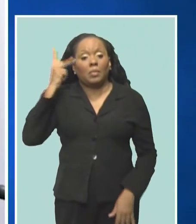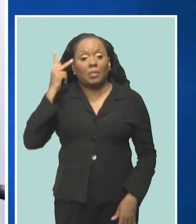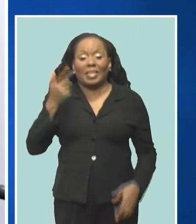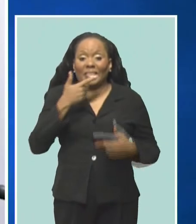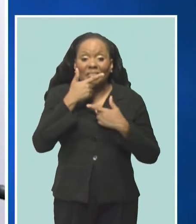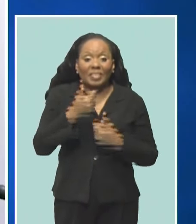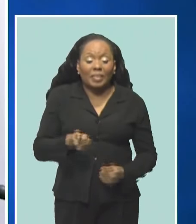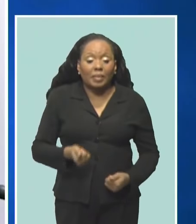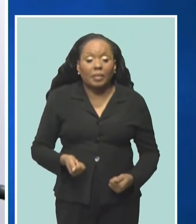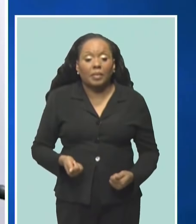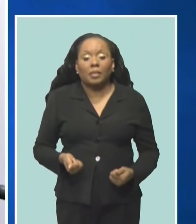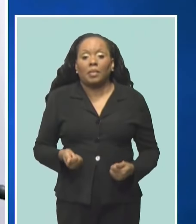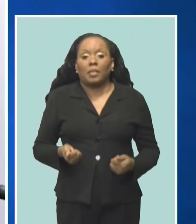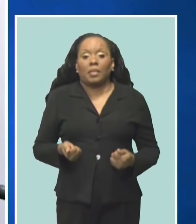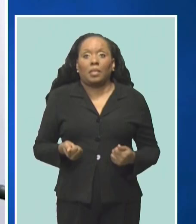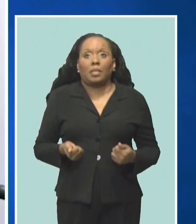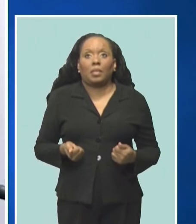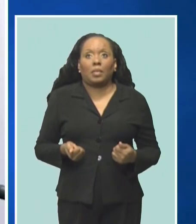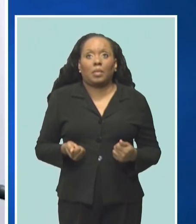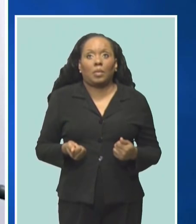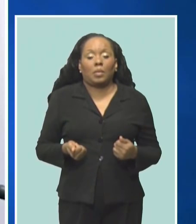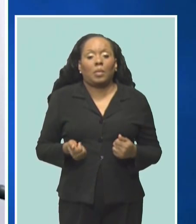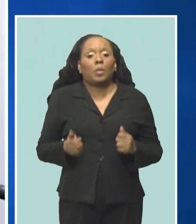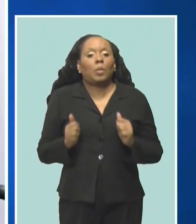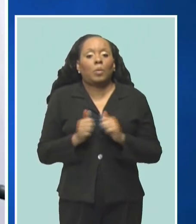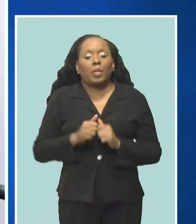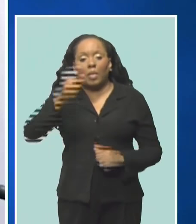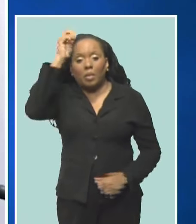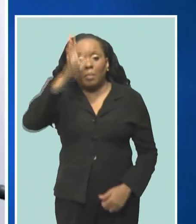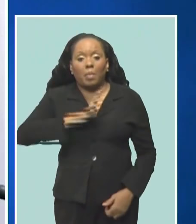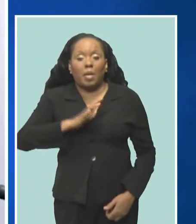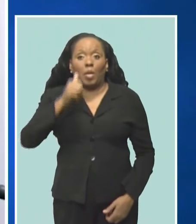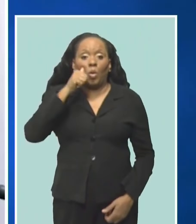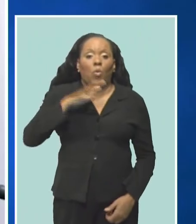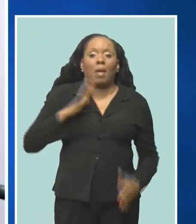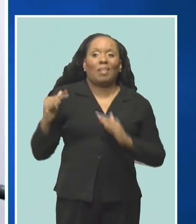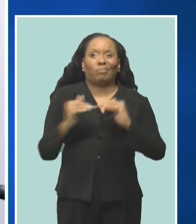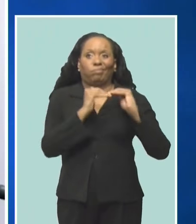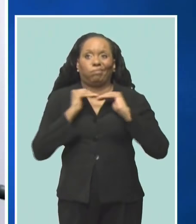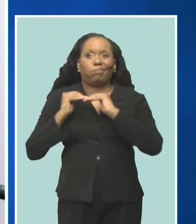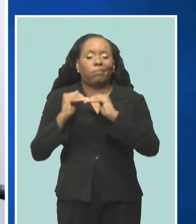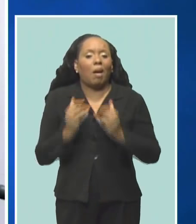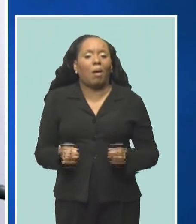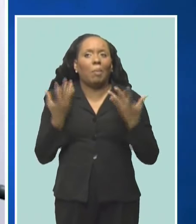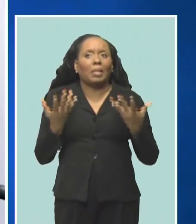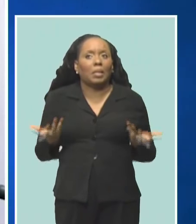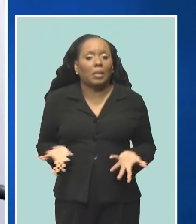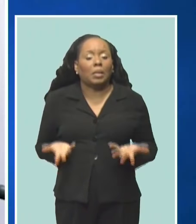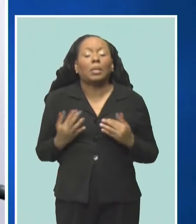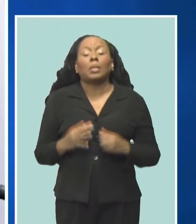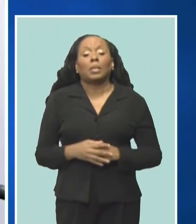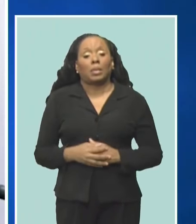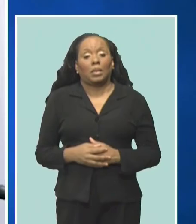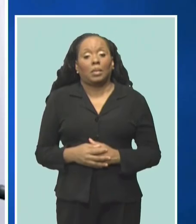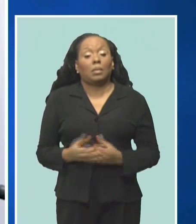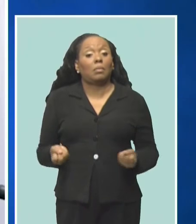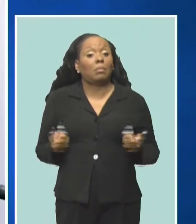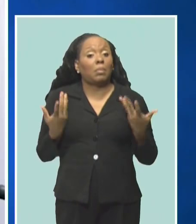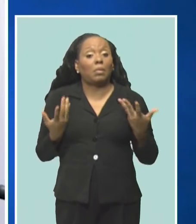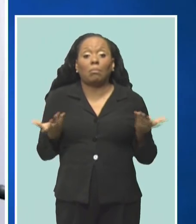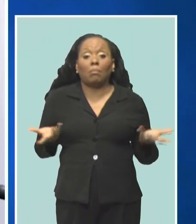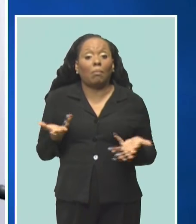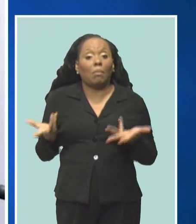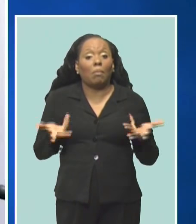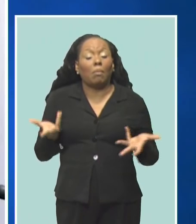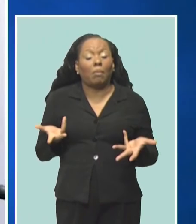in making gender equality and gender parity a reality? How many of us?